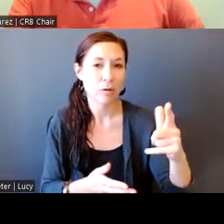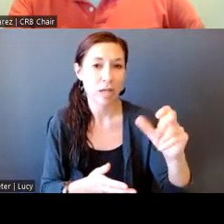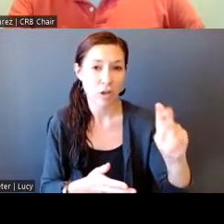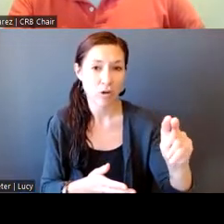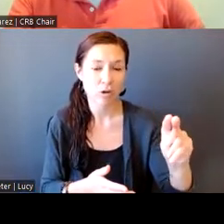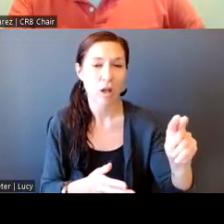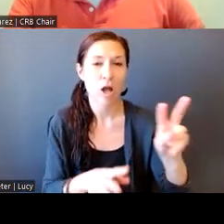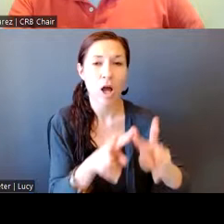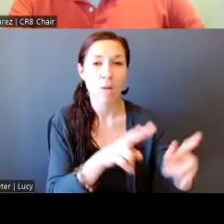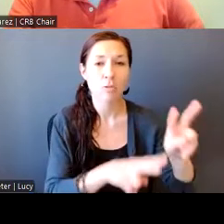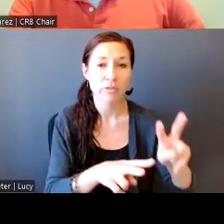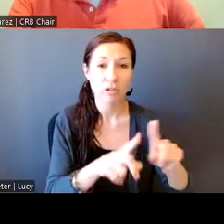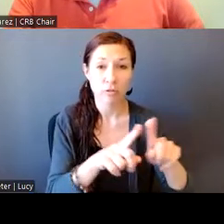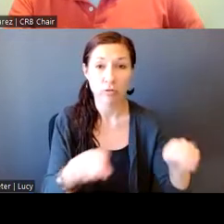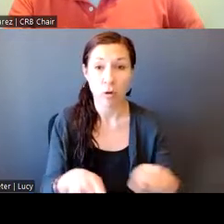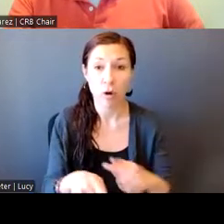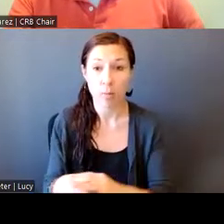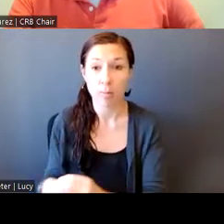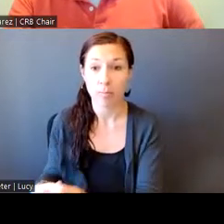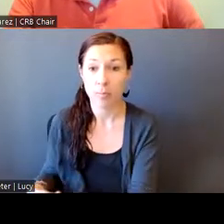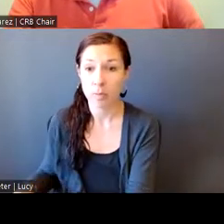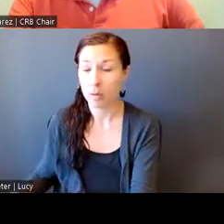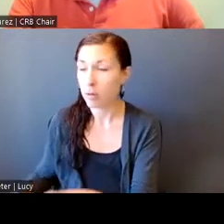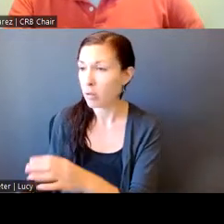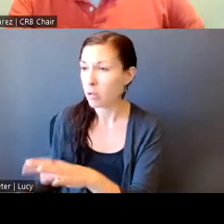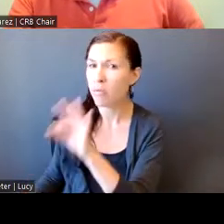We have, it's all on our website.